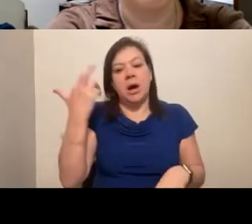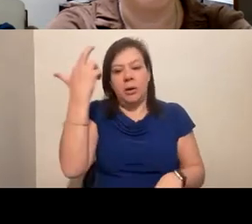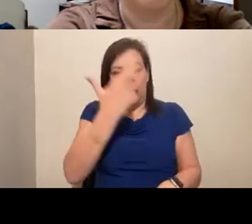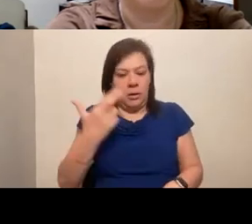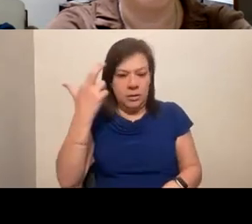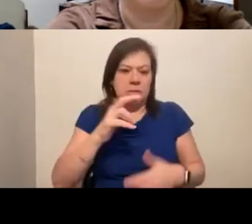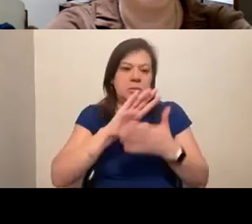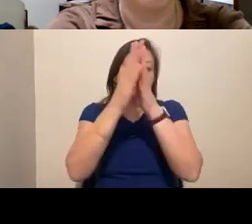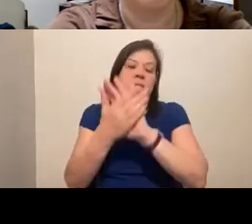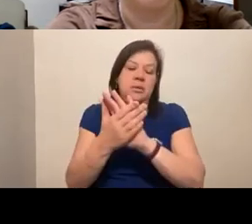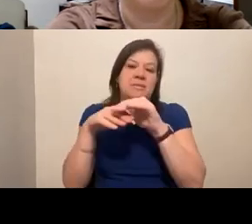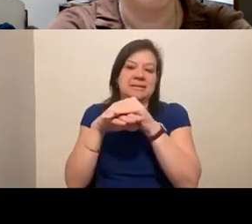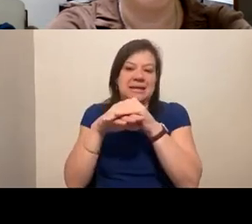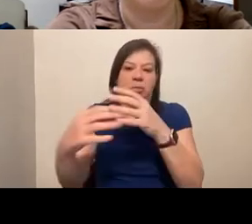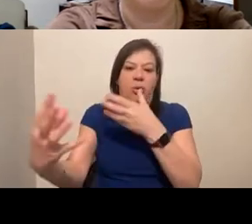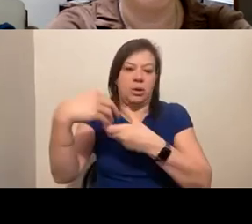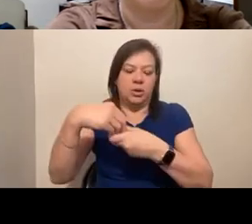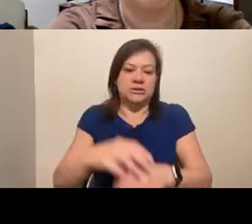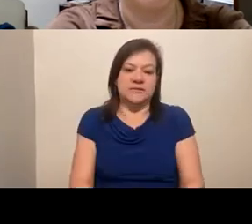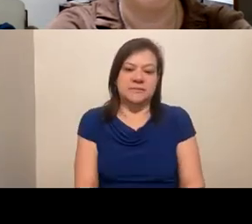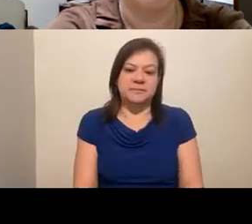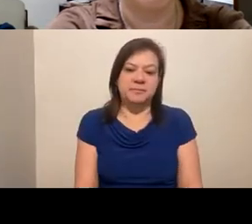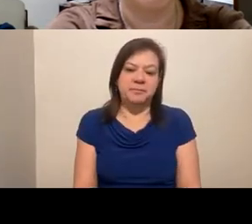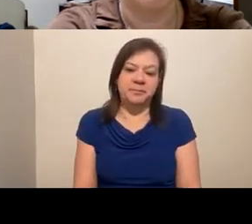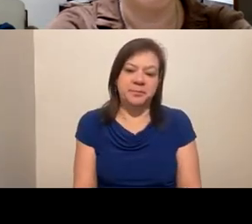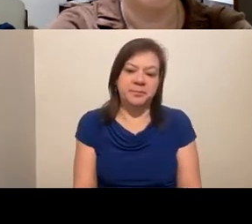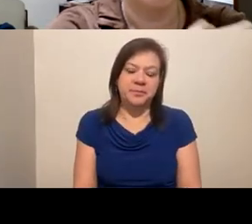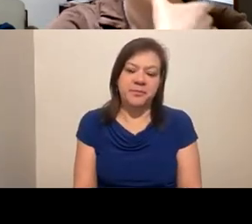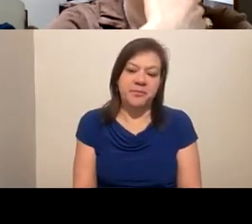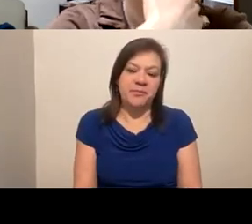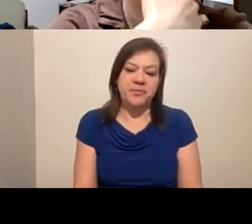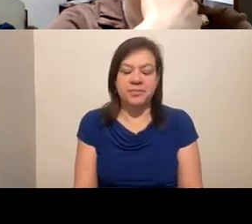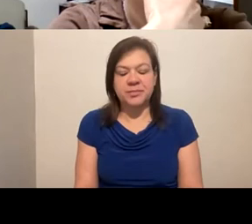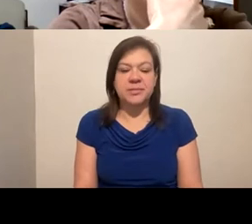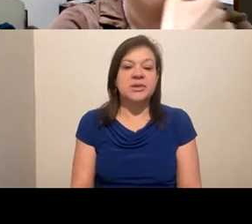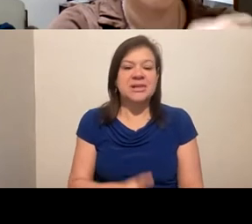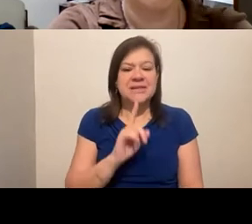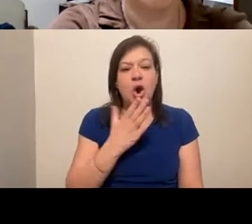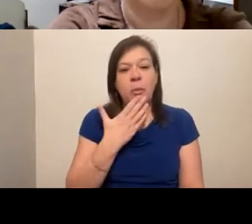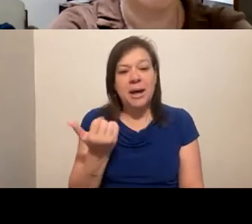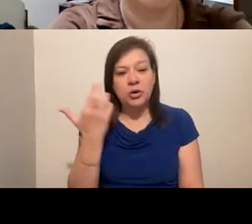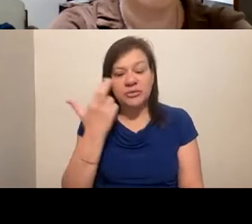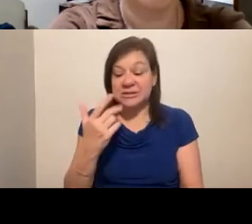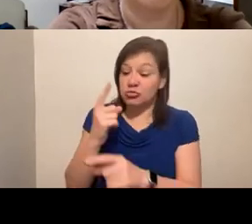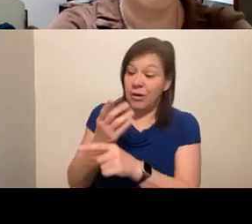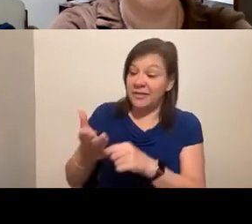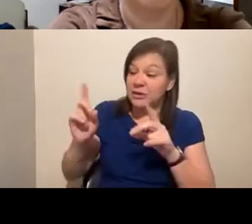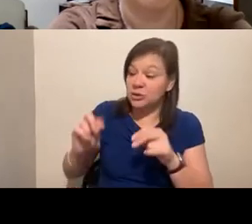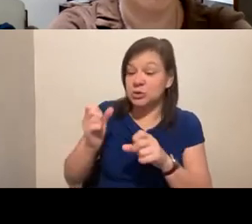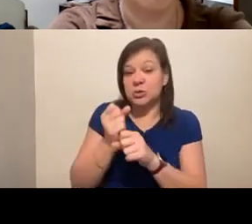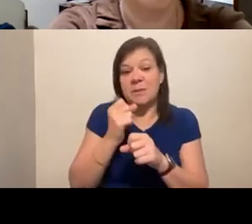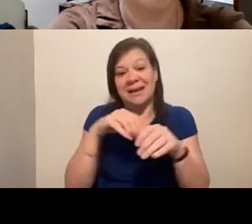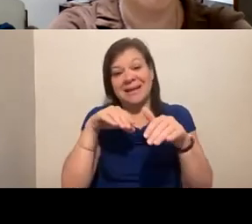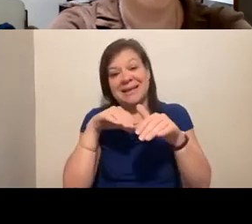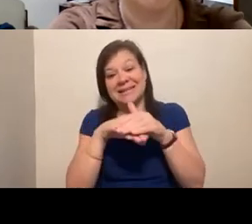accessible and inclusive. And it's much more, you know, there are much better reasons. It's the right thing to do making accessibility the norm instead of the